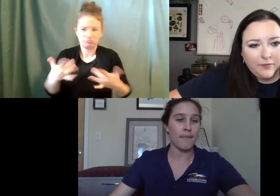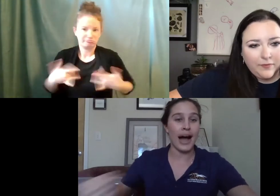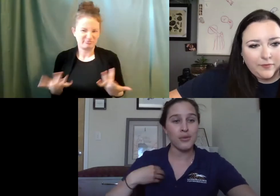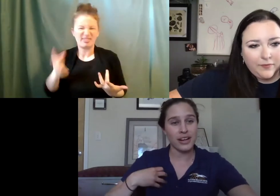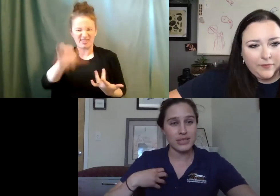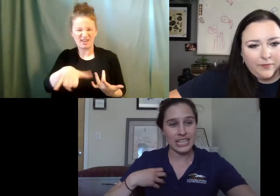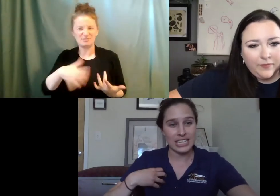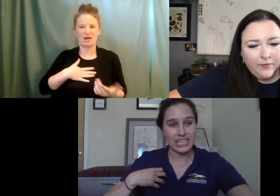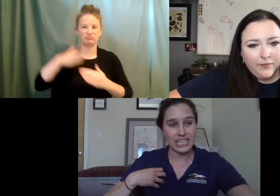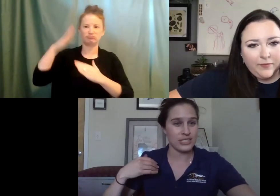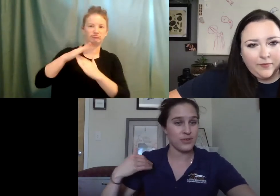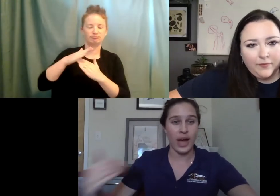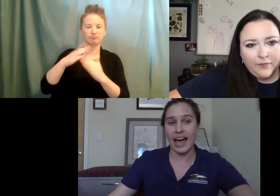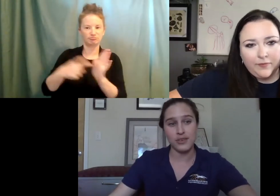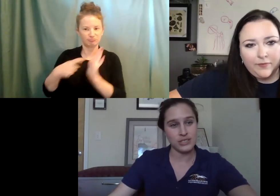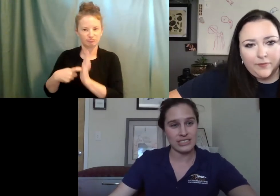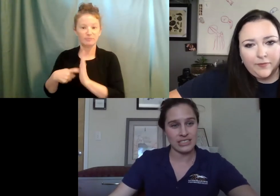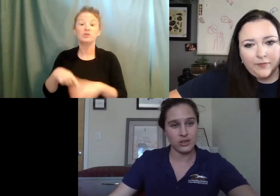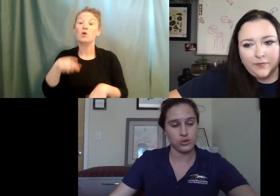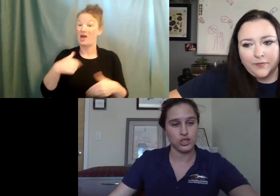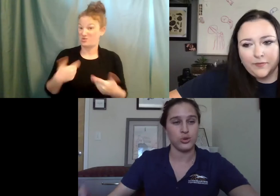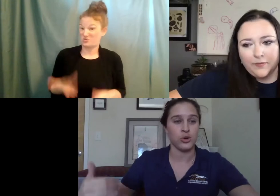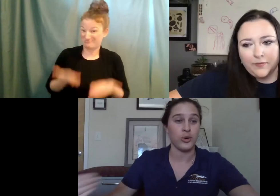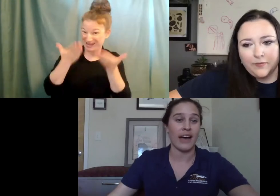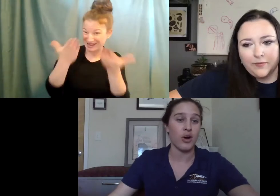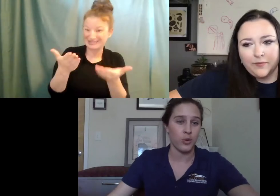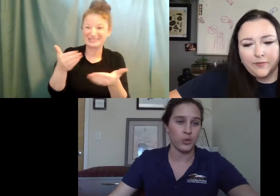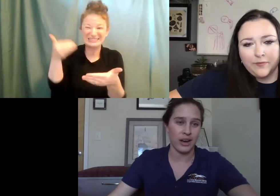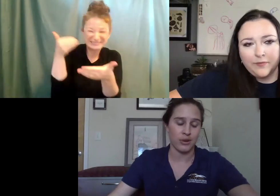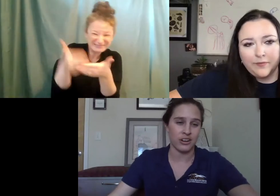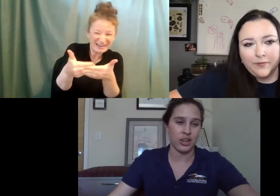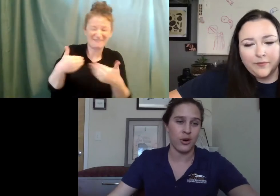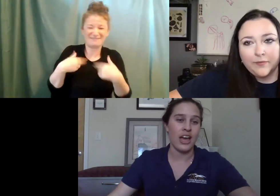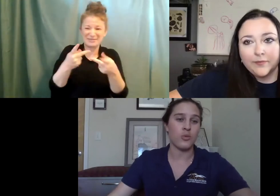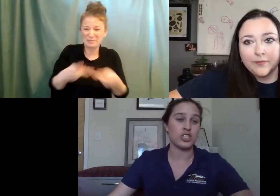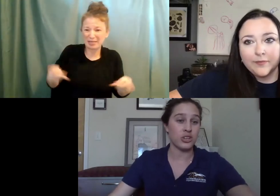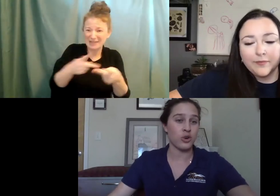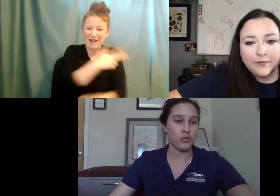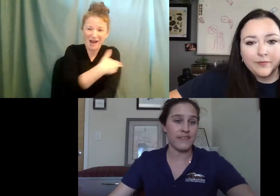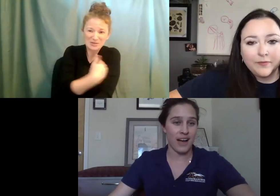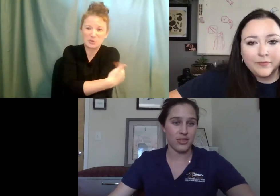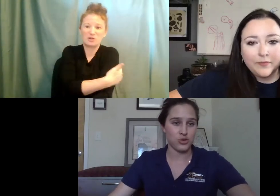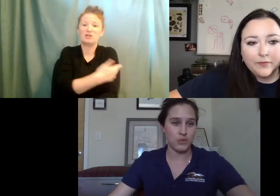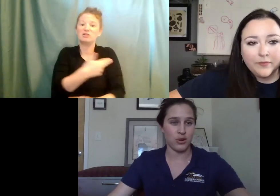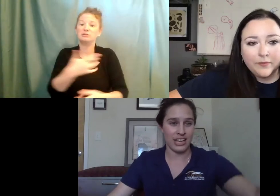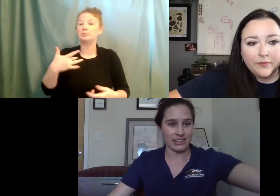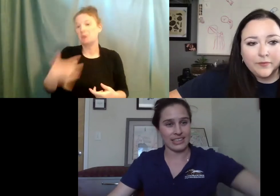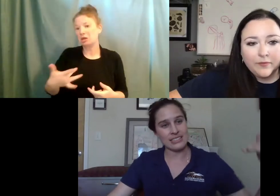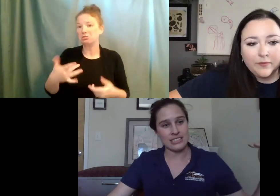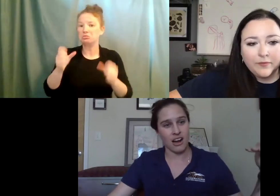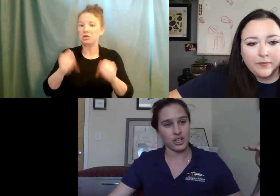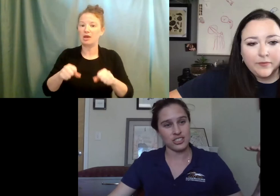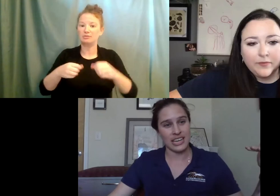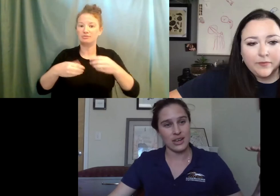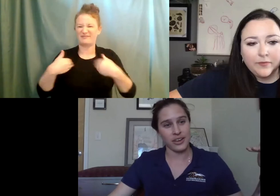so my recommendation is always, if you have a facility close to you, or you have a home rehabber near you, which you can normally find those people in